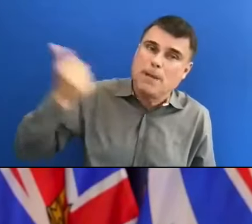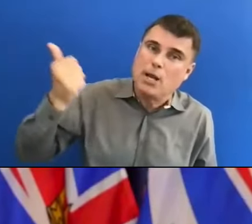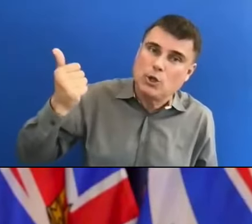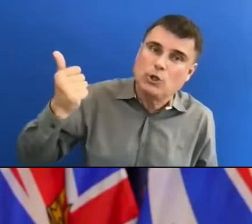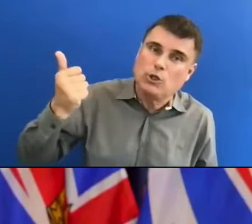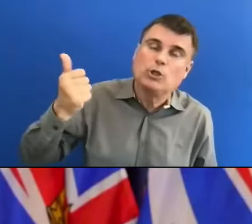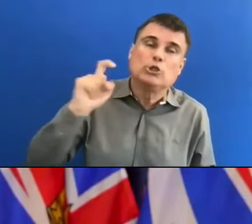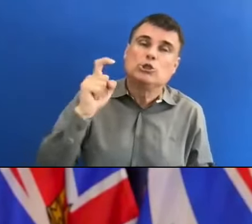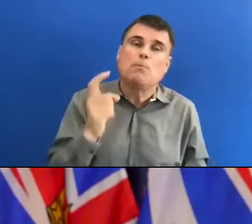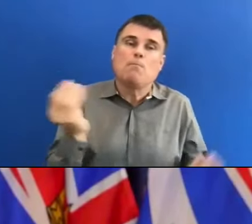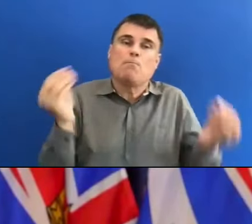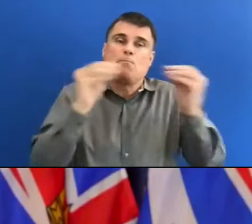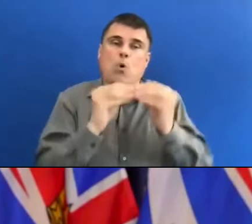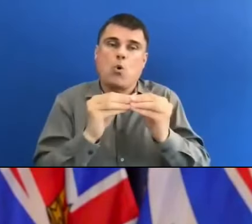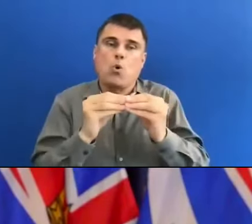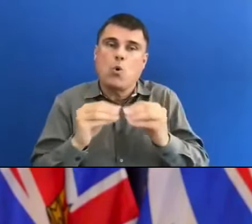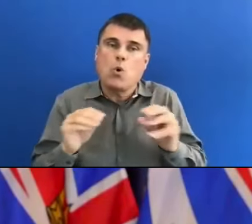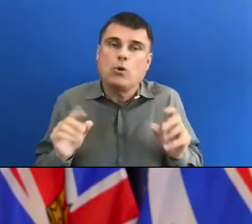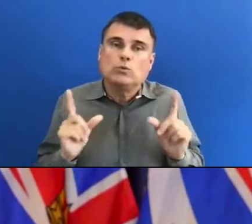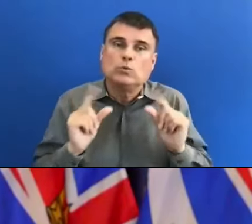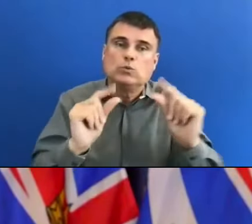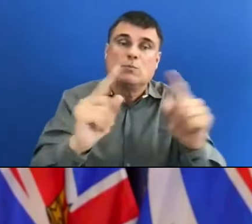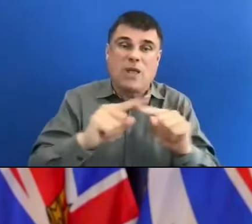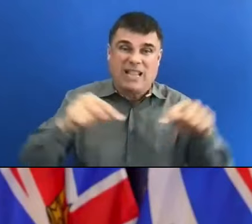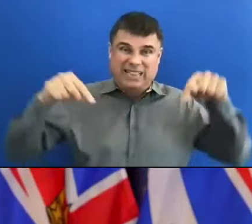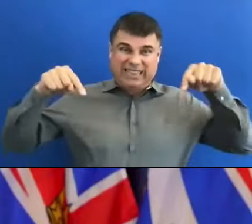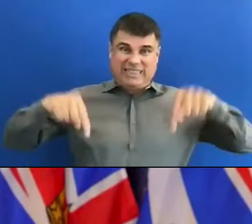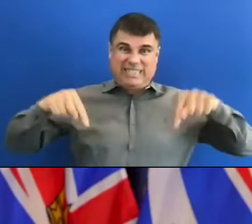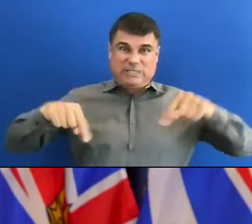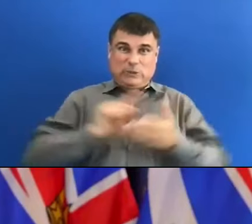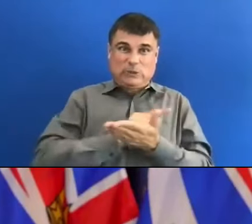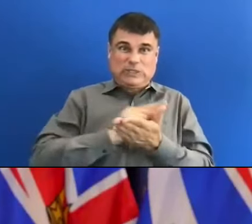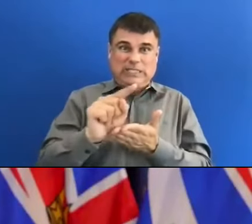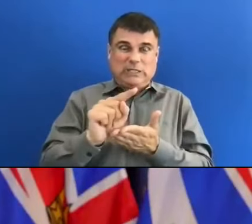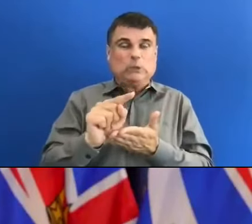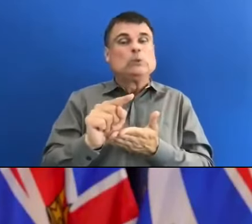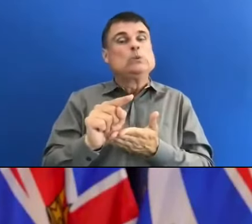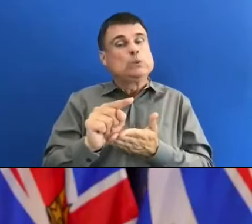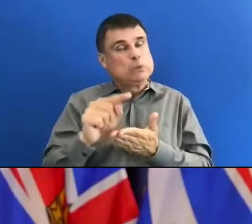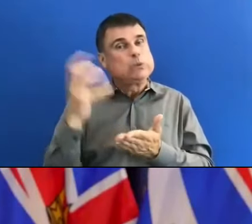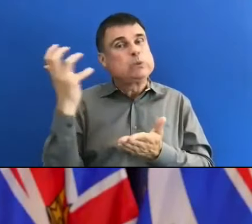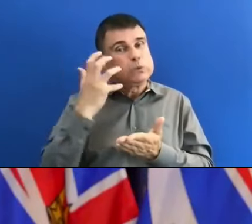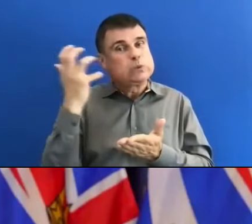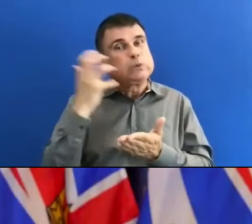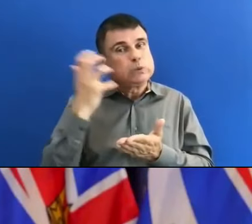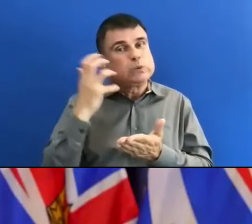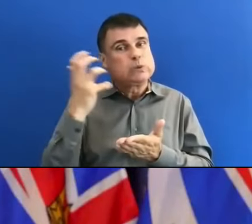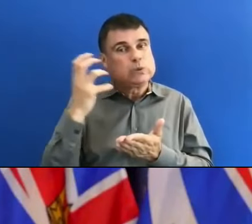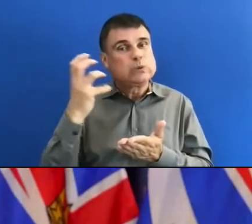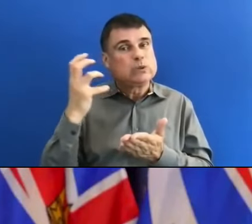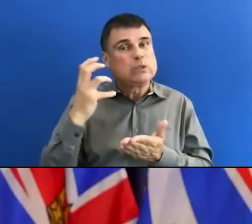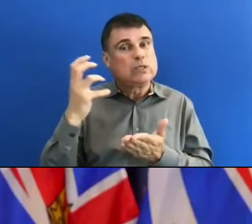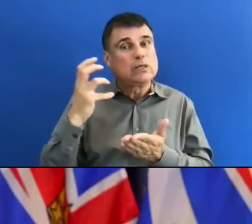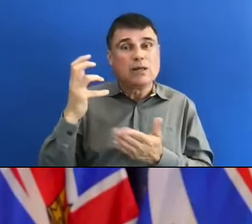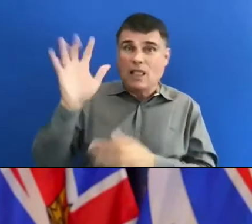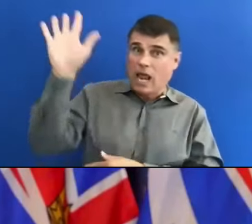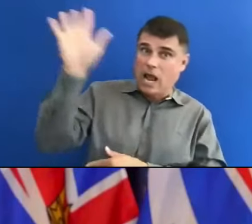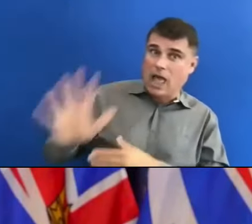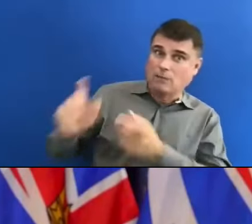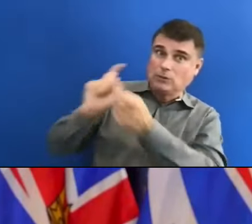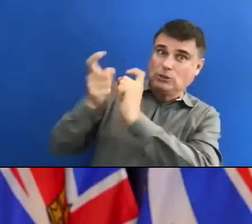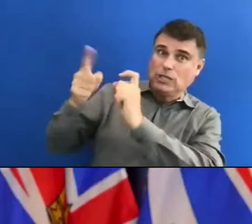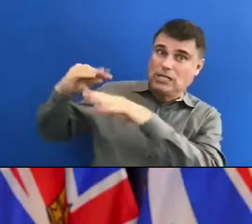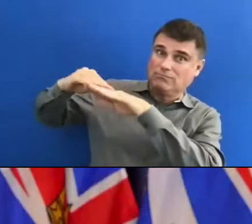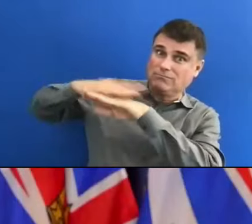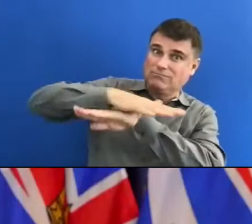lesson coming out of the past number of days is that the climate crisis is not a fiction. It is absolutely real. And if you look,